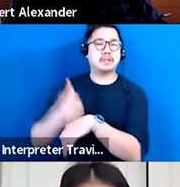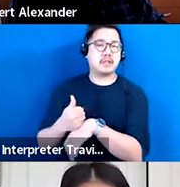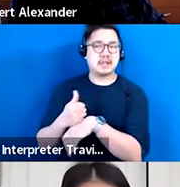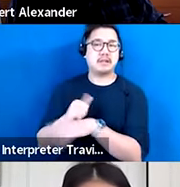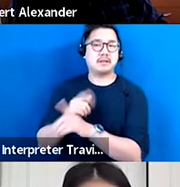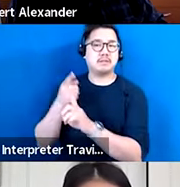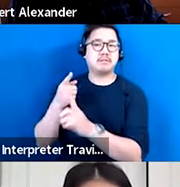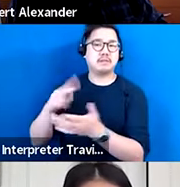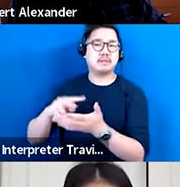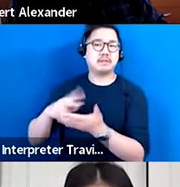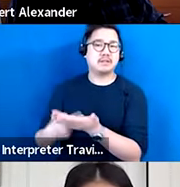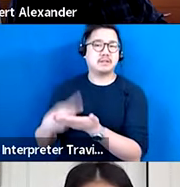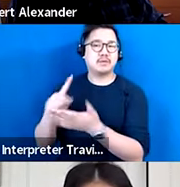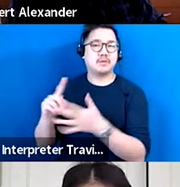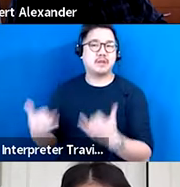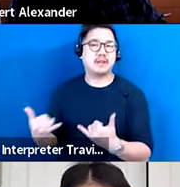dive into the findings themselves.